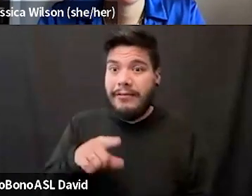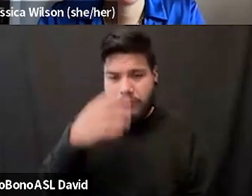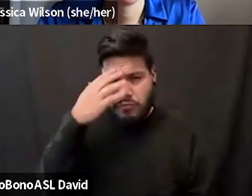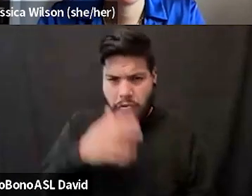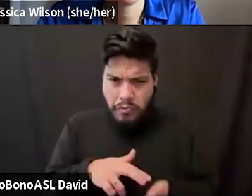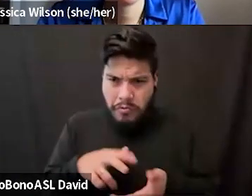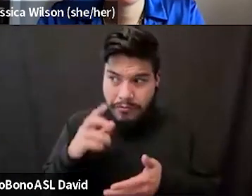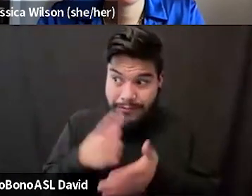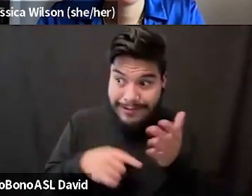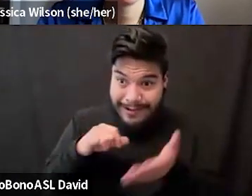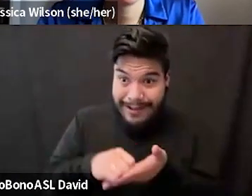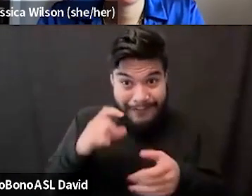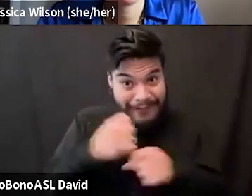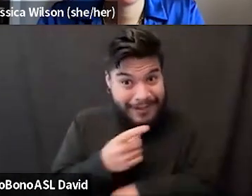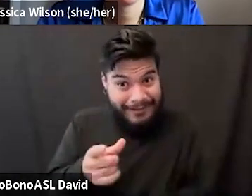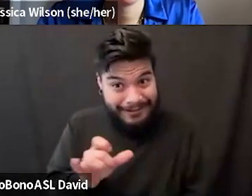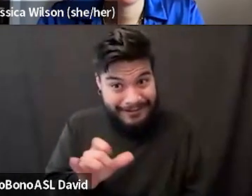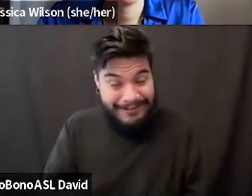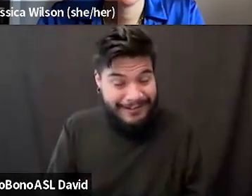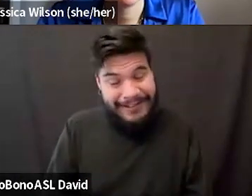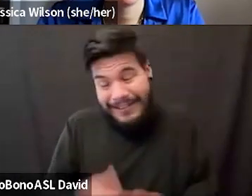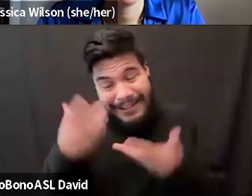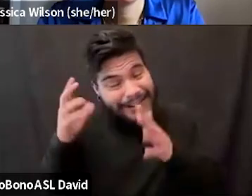is and they'll fight you too. That's just it.